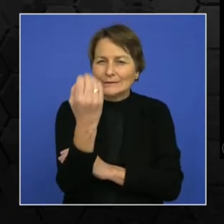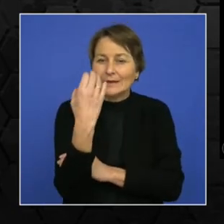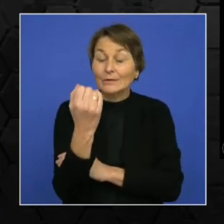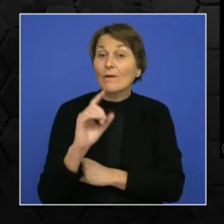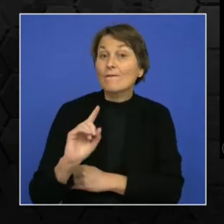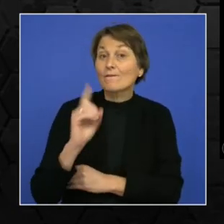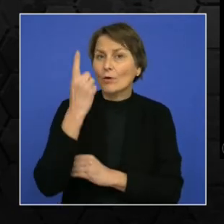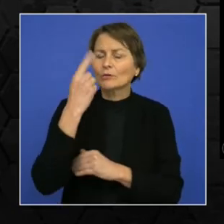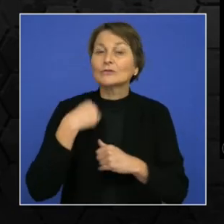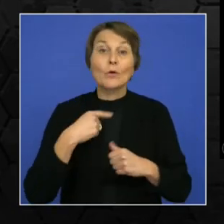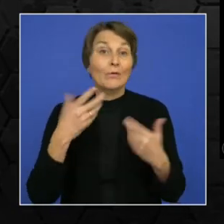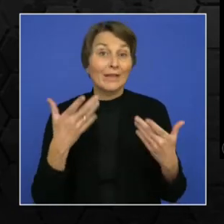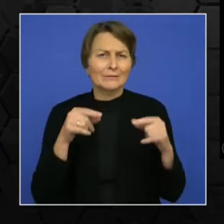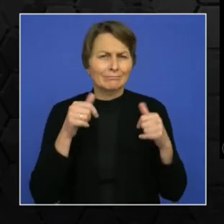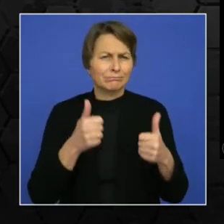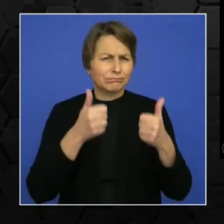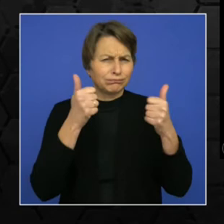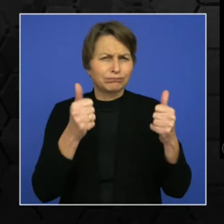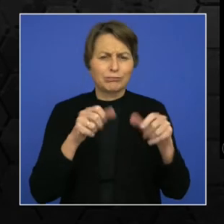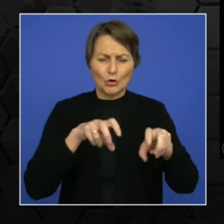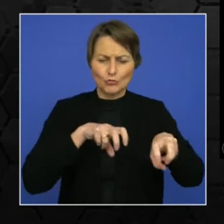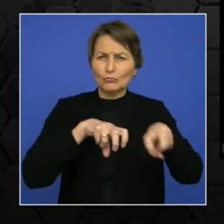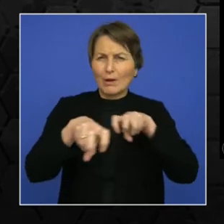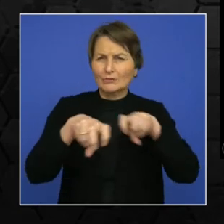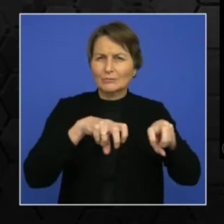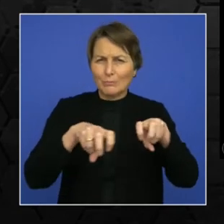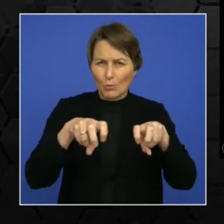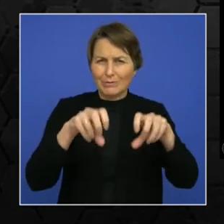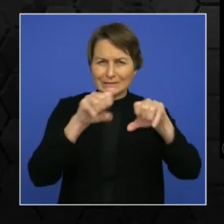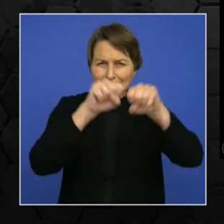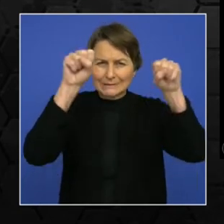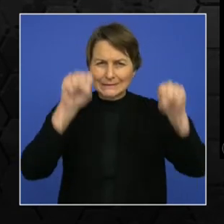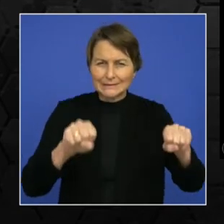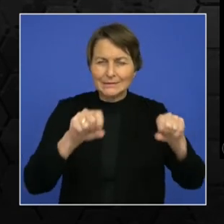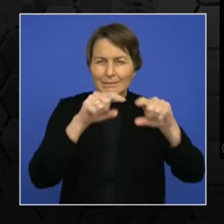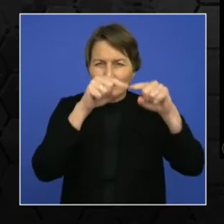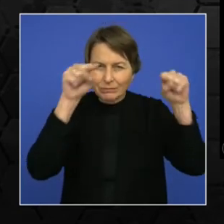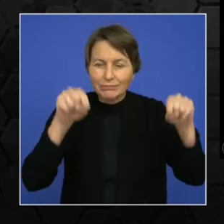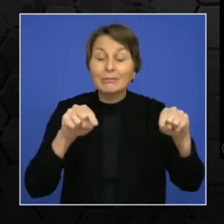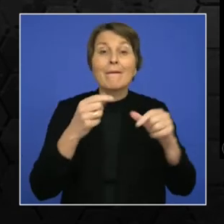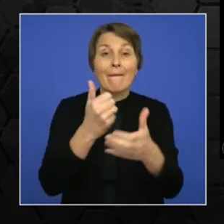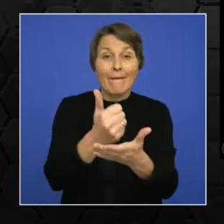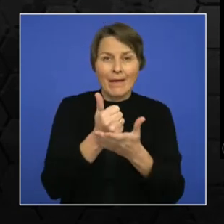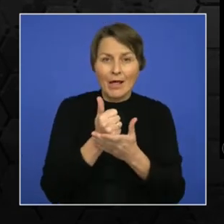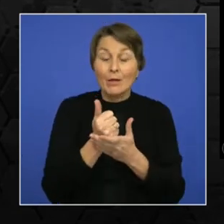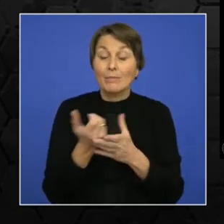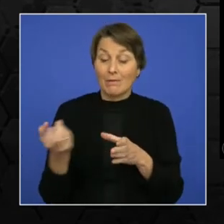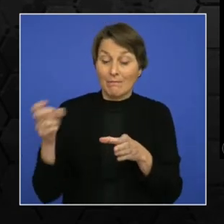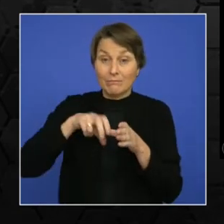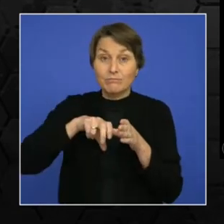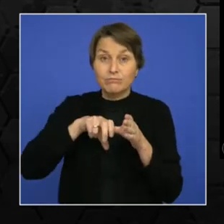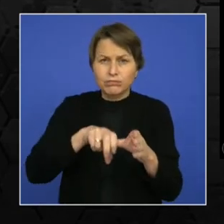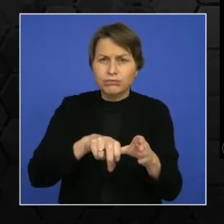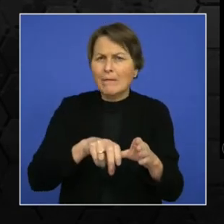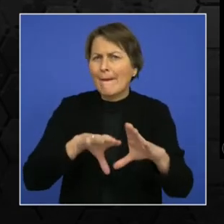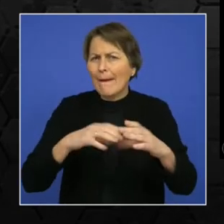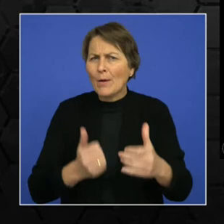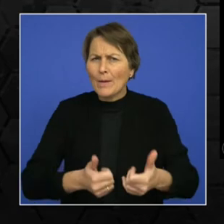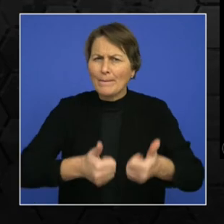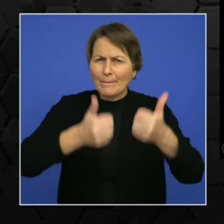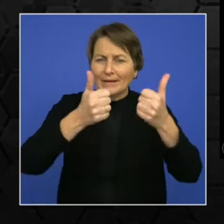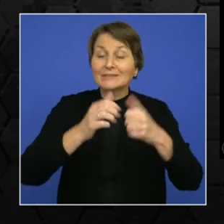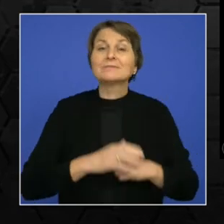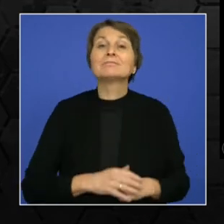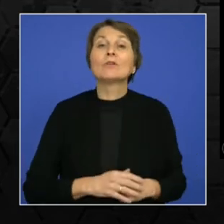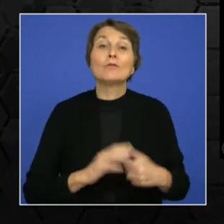transportation system that helps to incline the passenger pool towards public transportation. And how it does that is that it seeks to provide priority